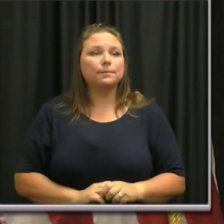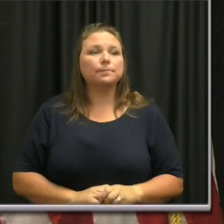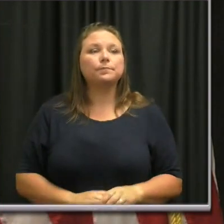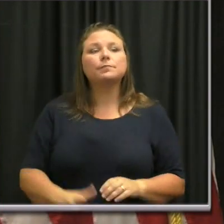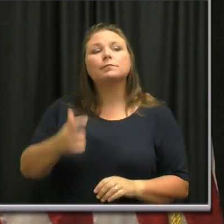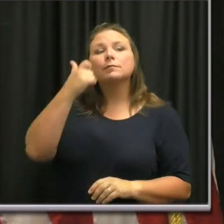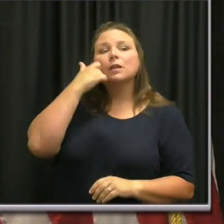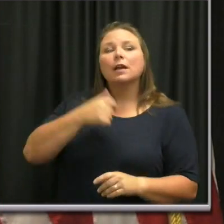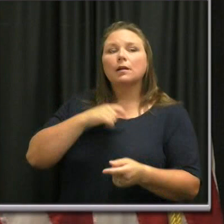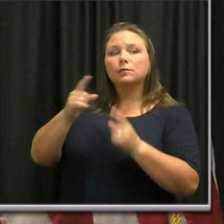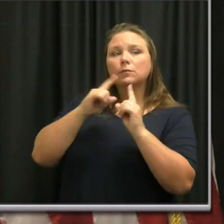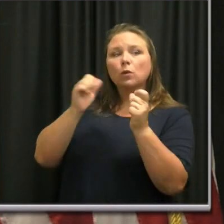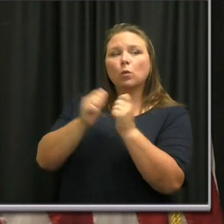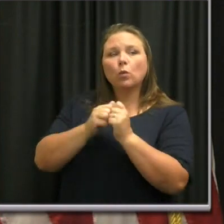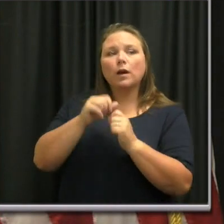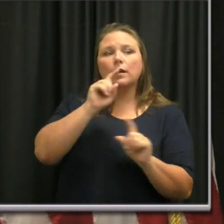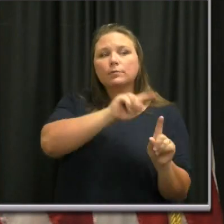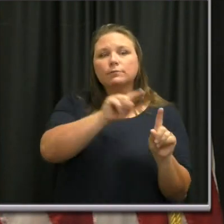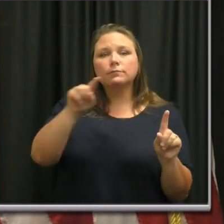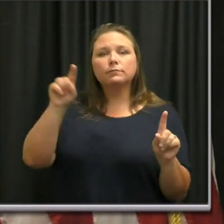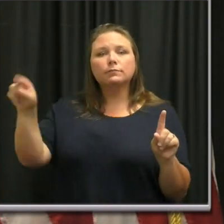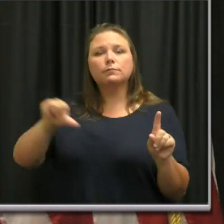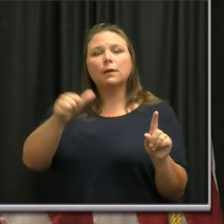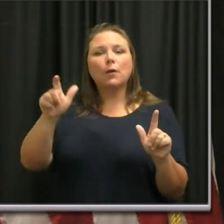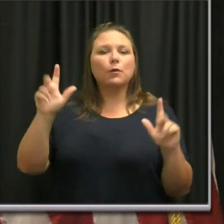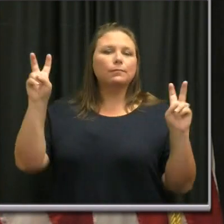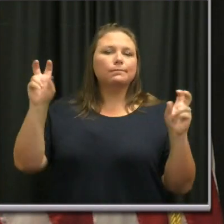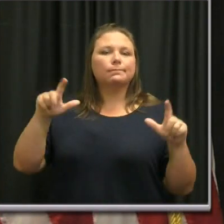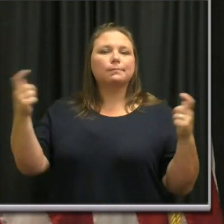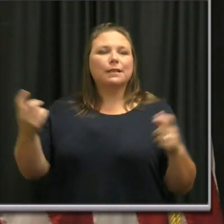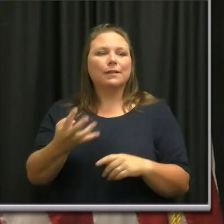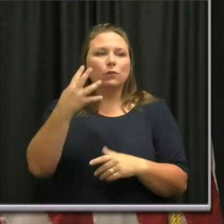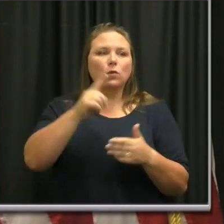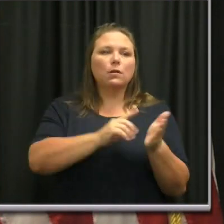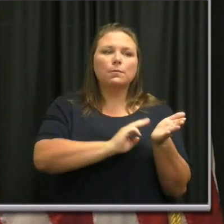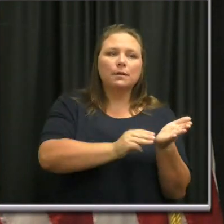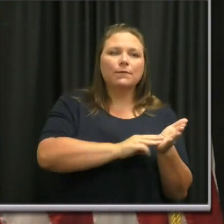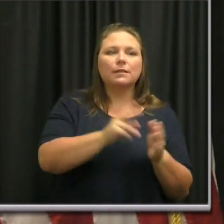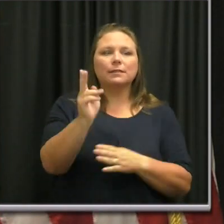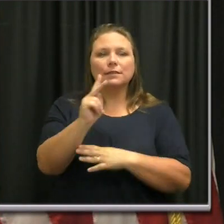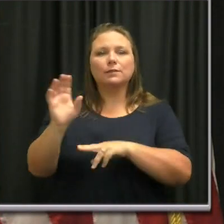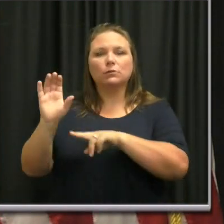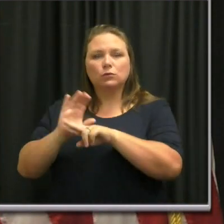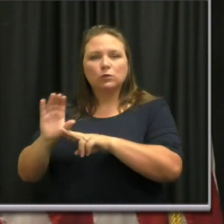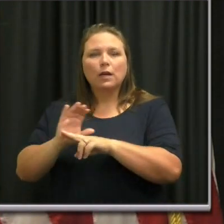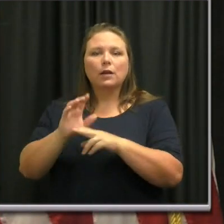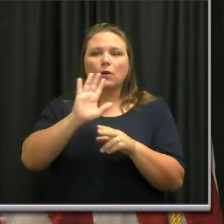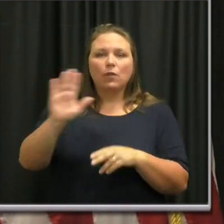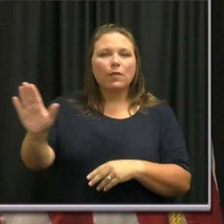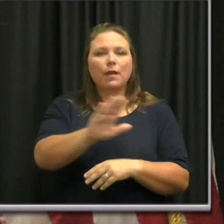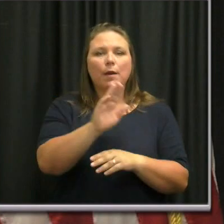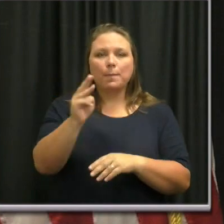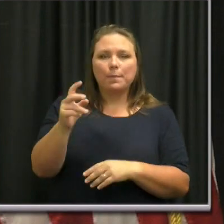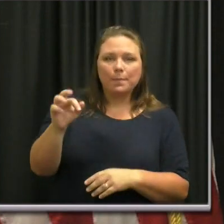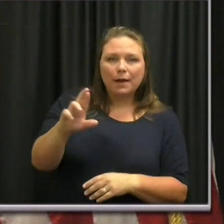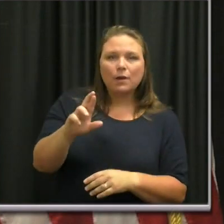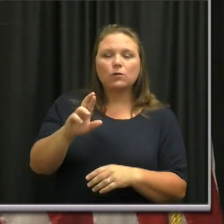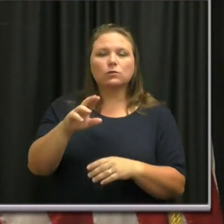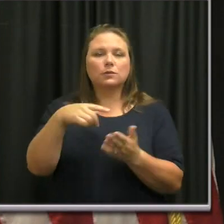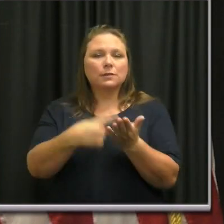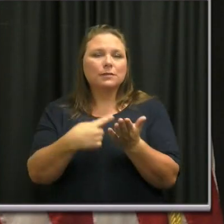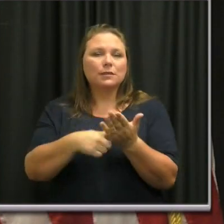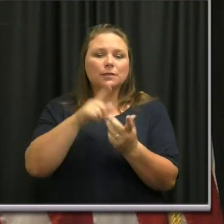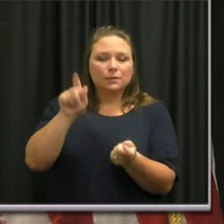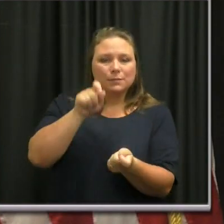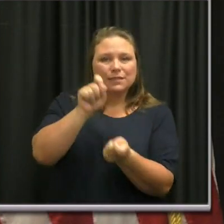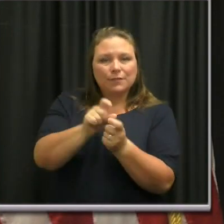Recently I spoke with mayors from the other big four cities in Tennessee, Memphis, Knoxville, and Chattanooga about the specific problem of delayed test results.